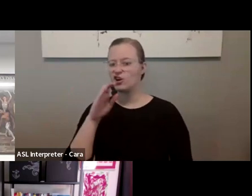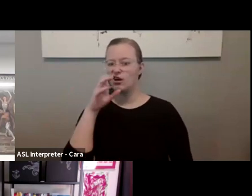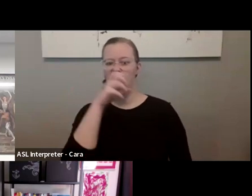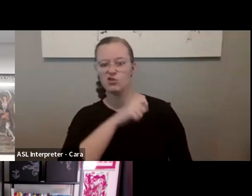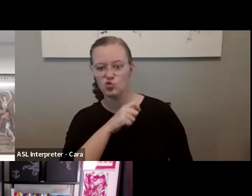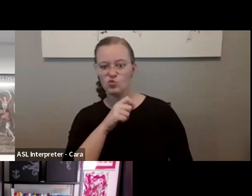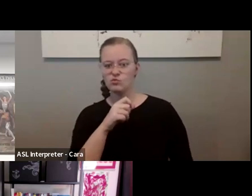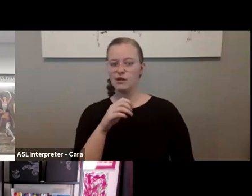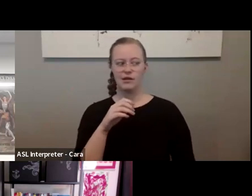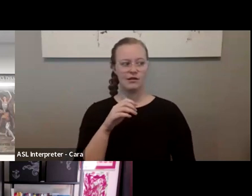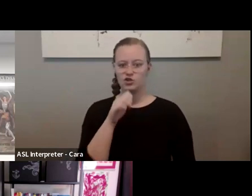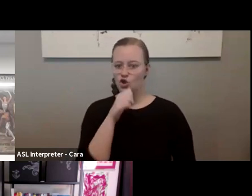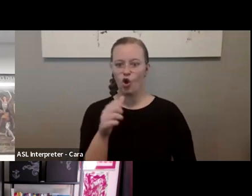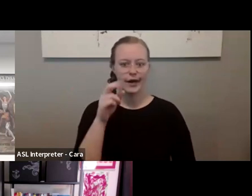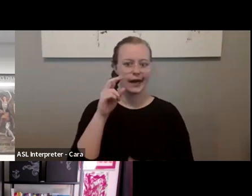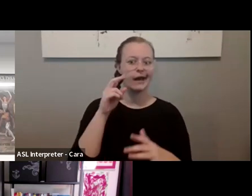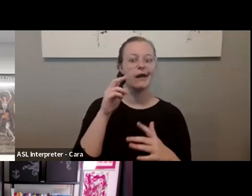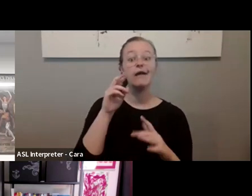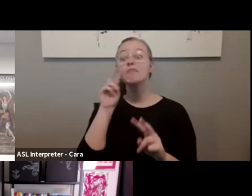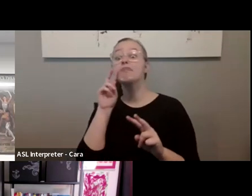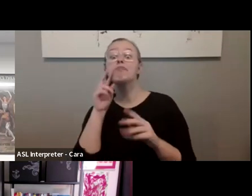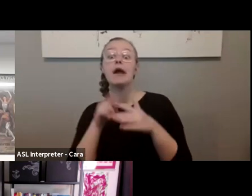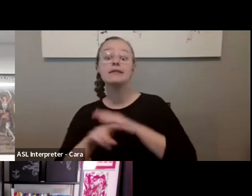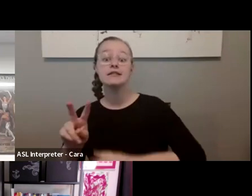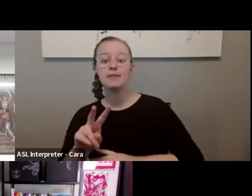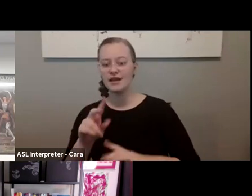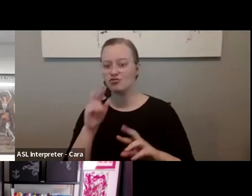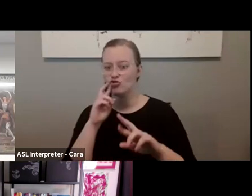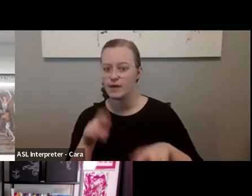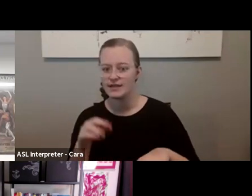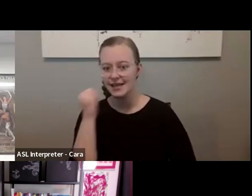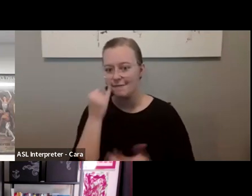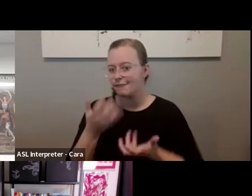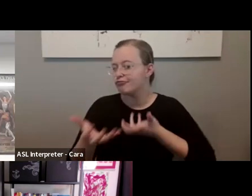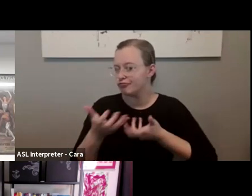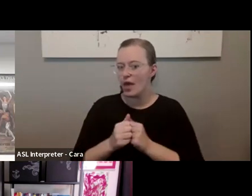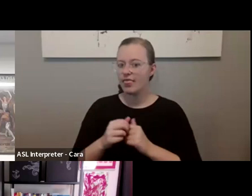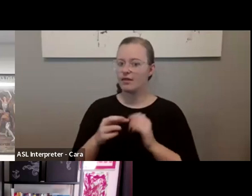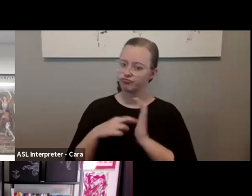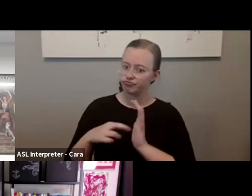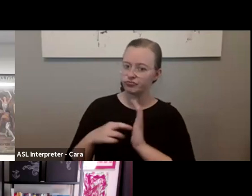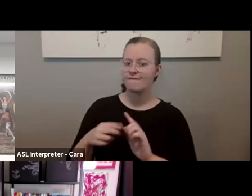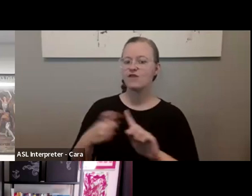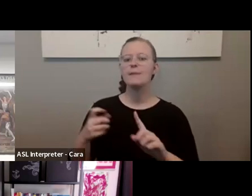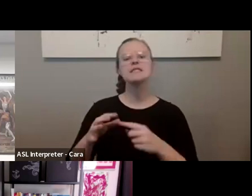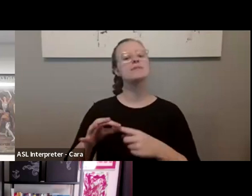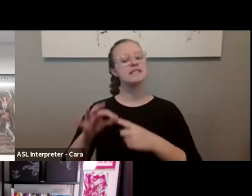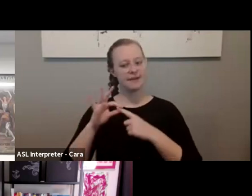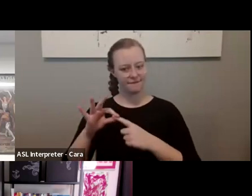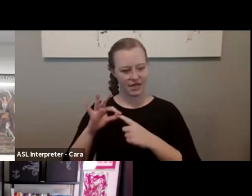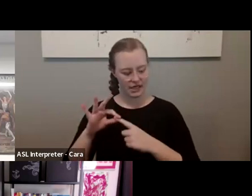response or interest in the arts if you're talking to an elected official, if they are from a specific